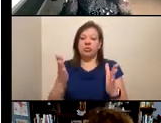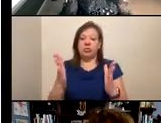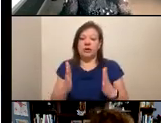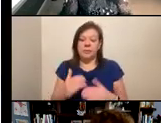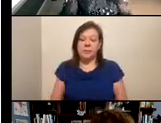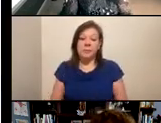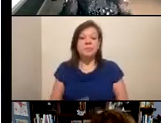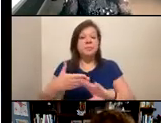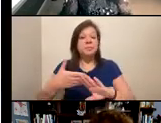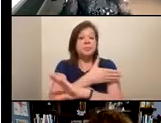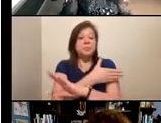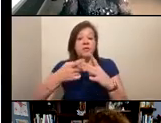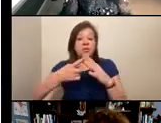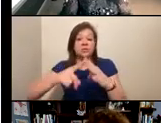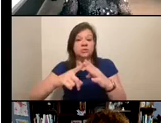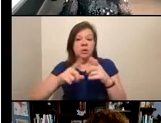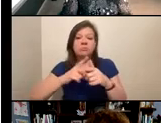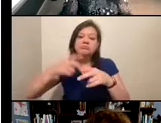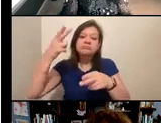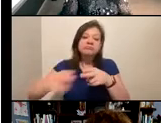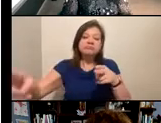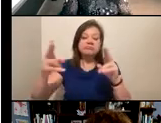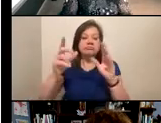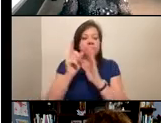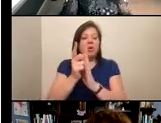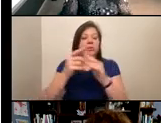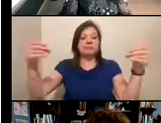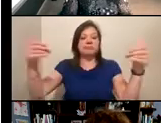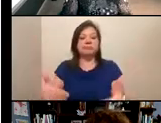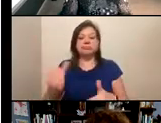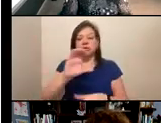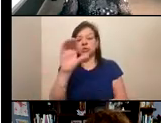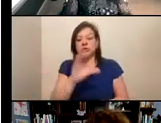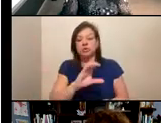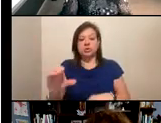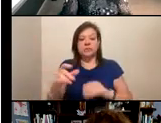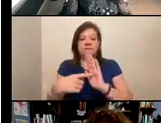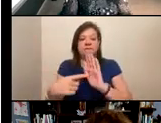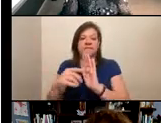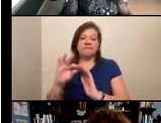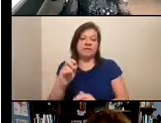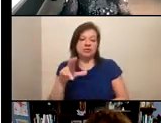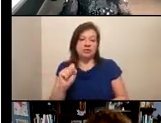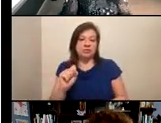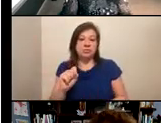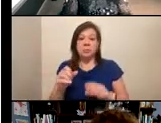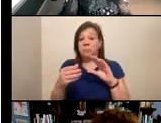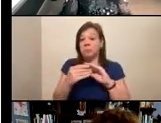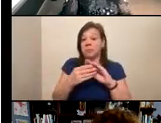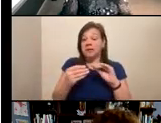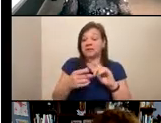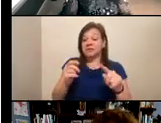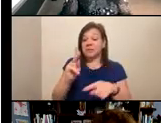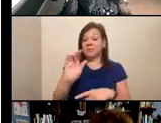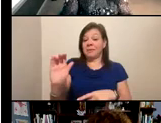Before we get going, I'd like to take a brief moment and introduce you to some of the Zoom platform features. Broadcast messages from the Kennedy Center